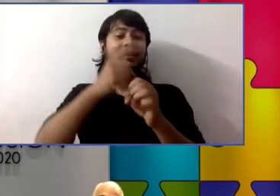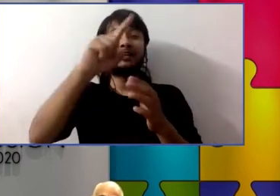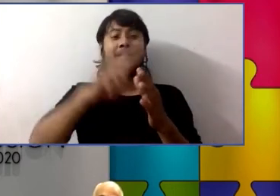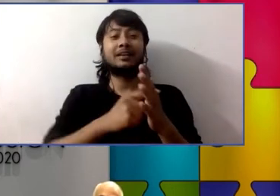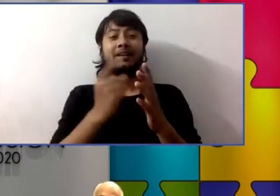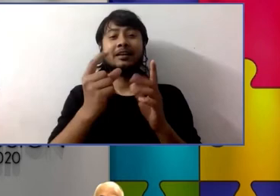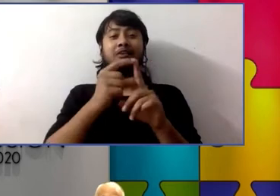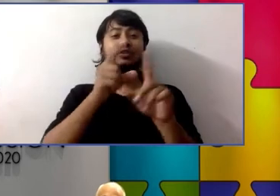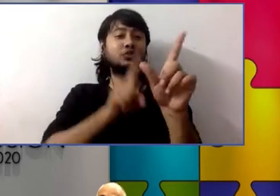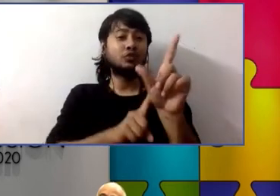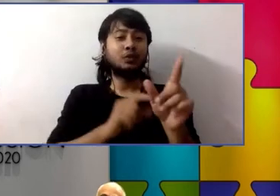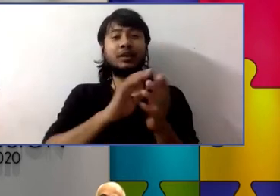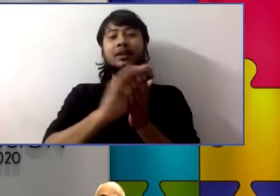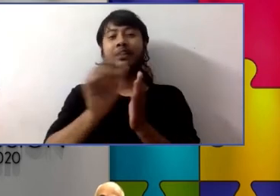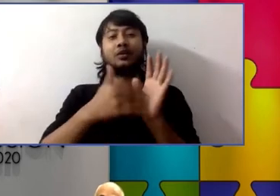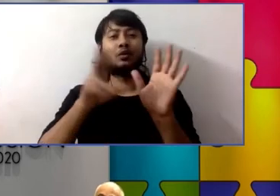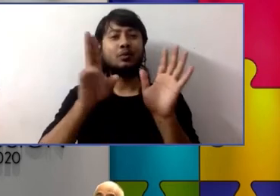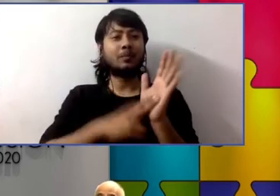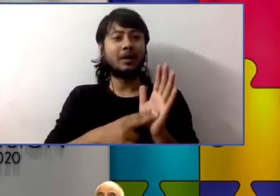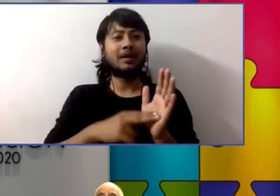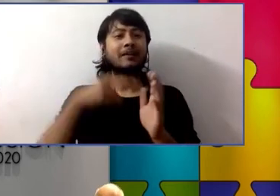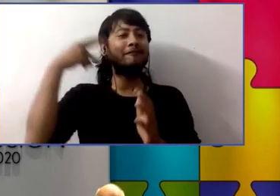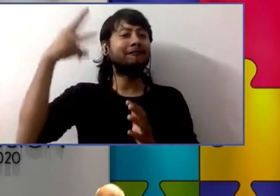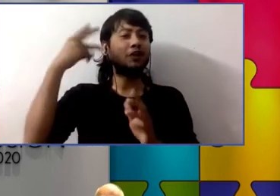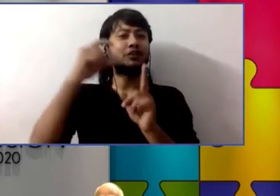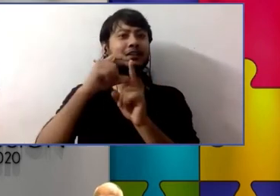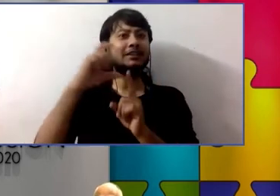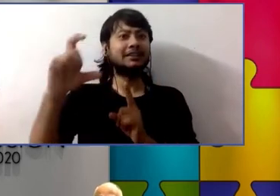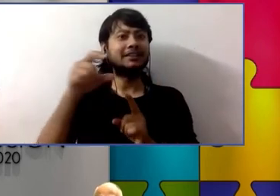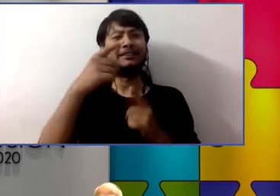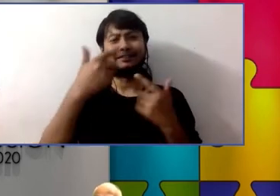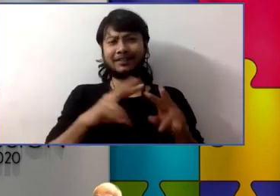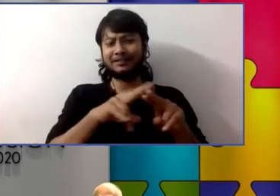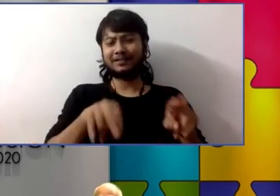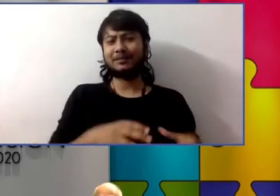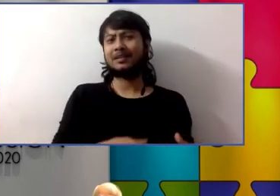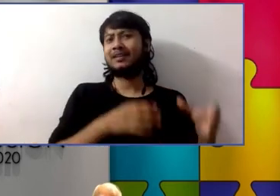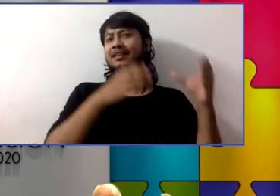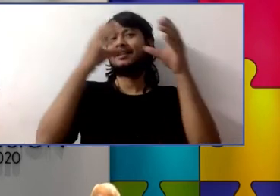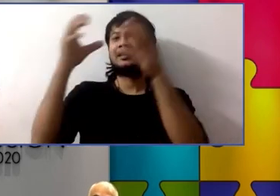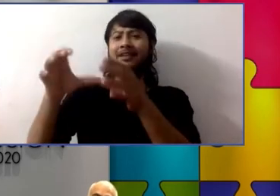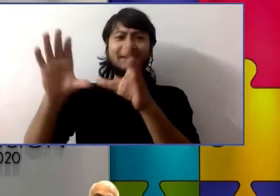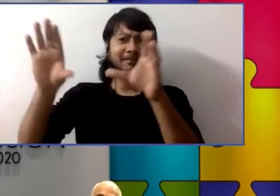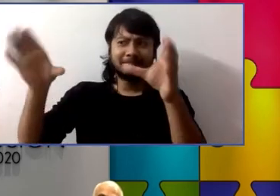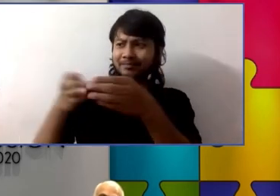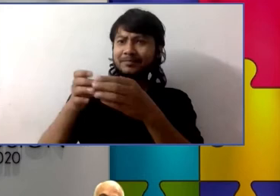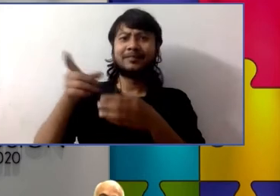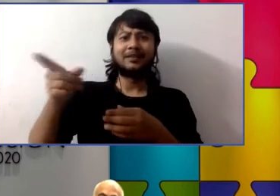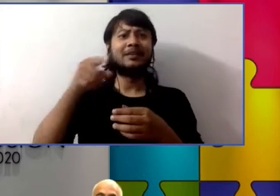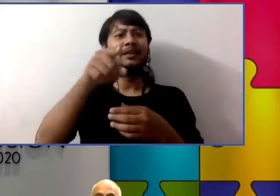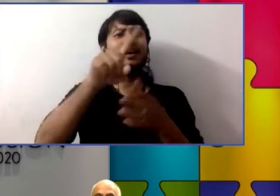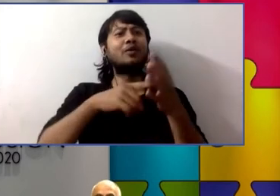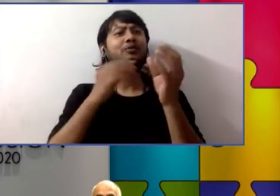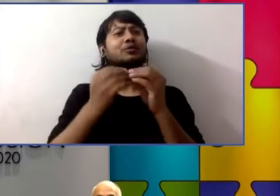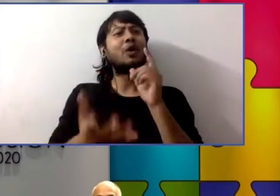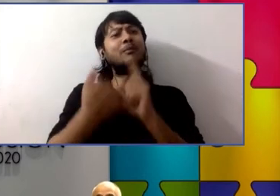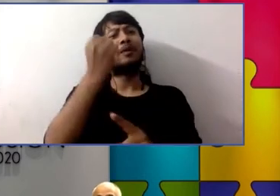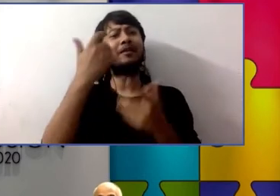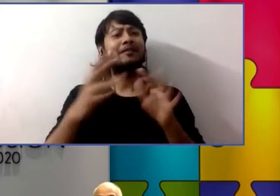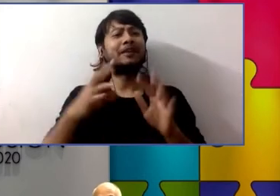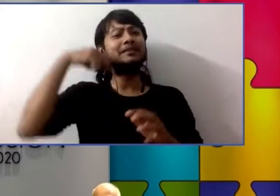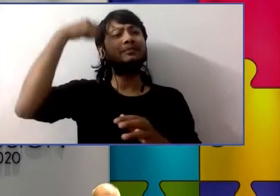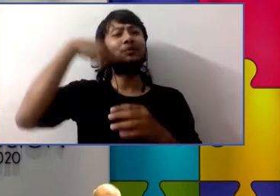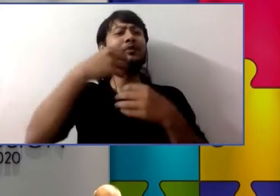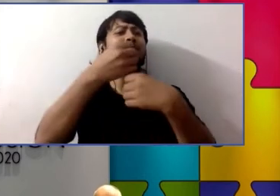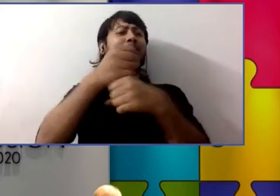with judy and so now he feels like he belongs professionally and he's got a job making films that he loves now you might